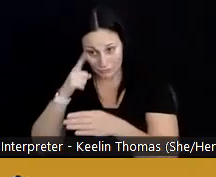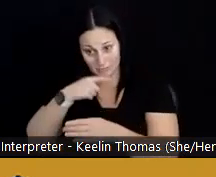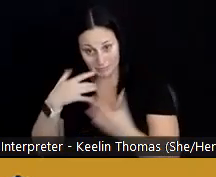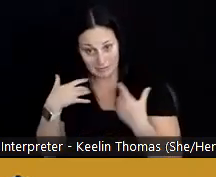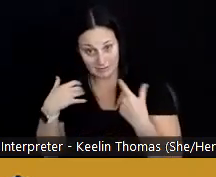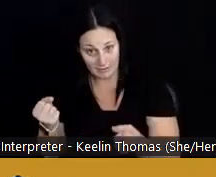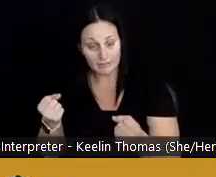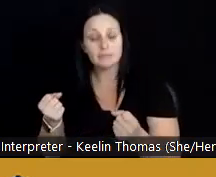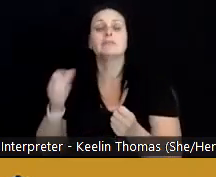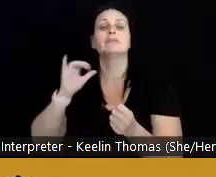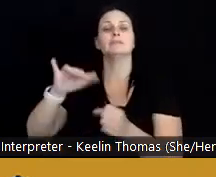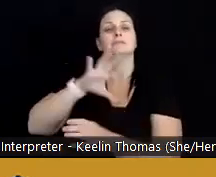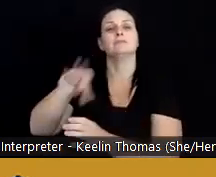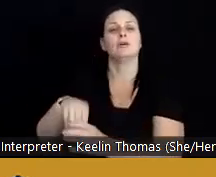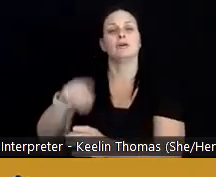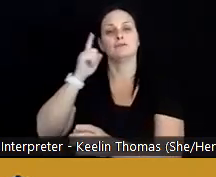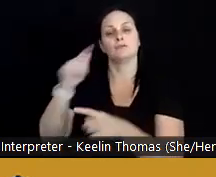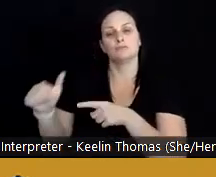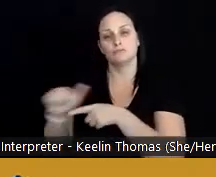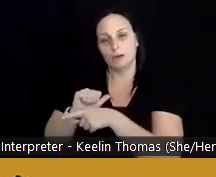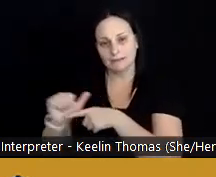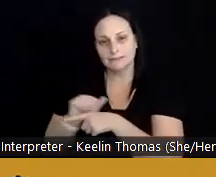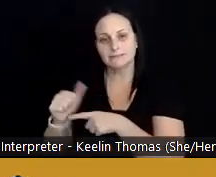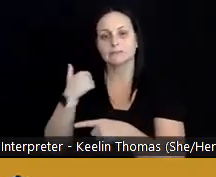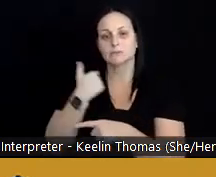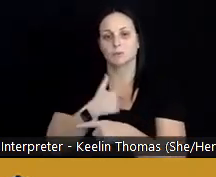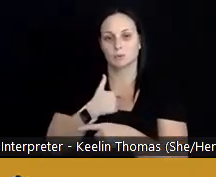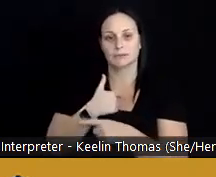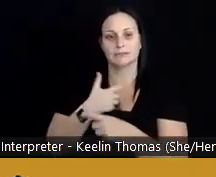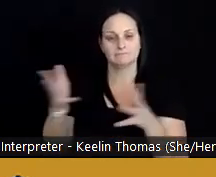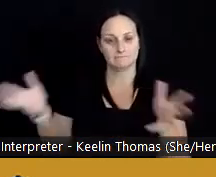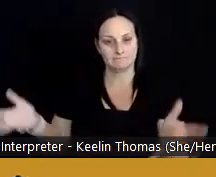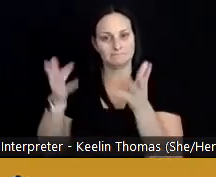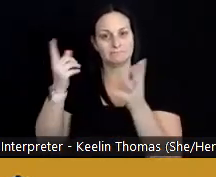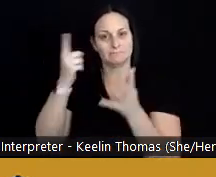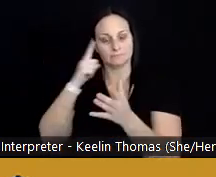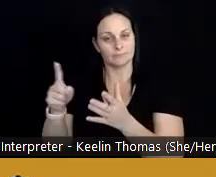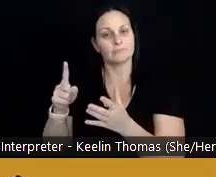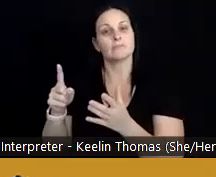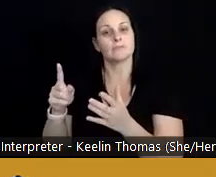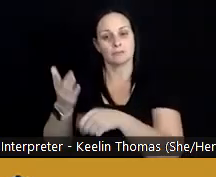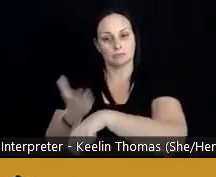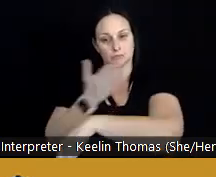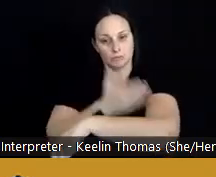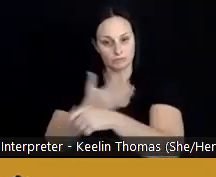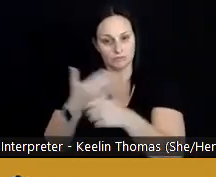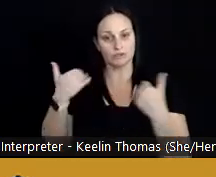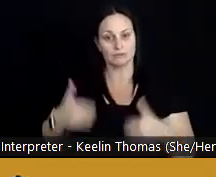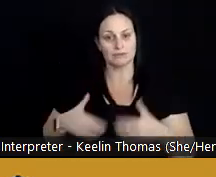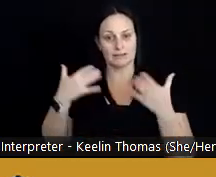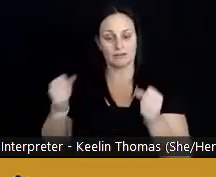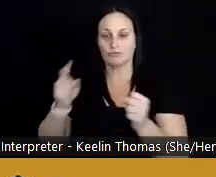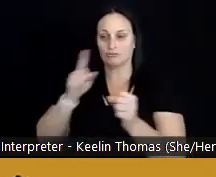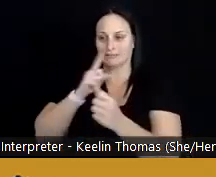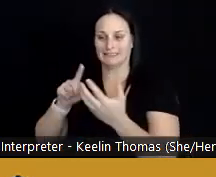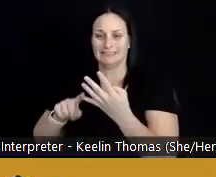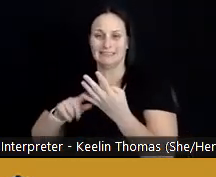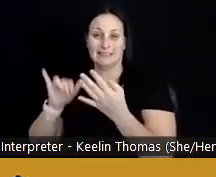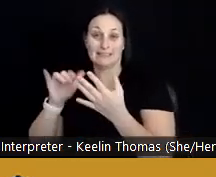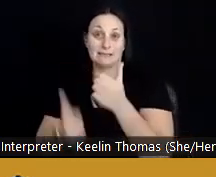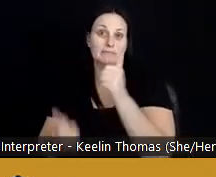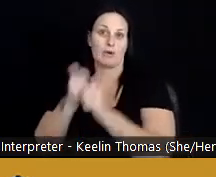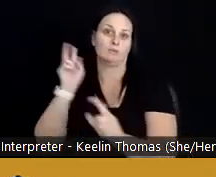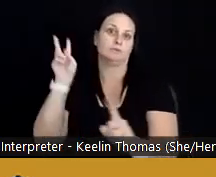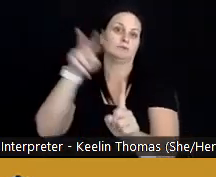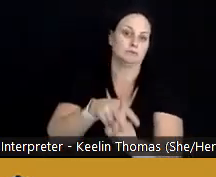as a part of the practices that we employ to improve human health really end up contributing the most to overall